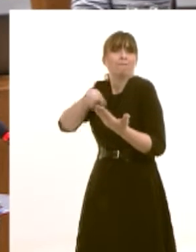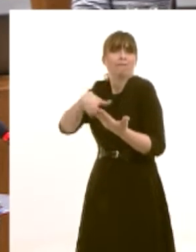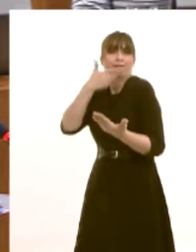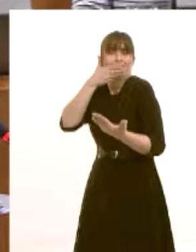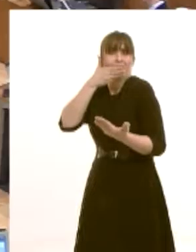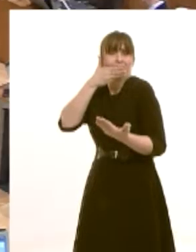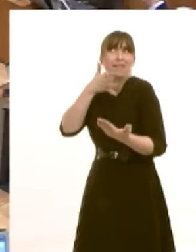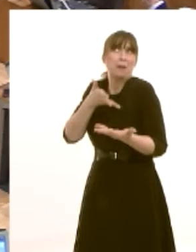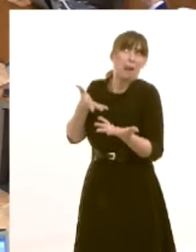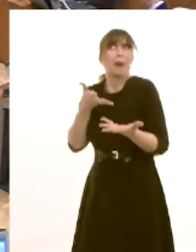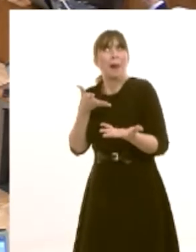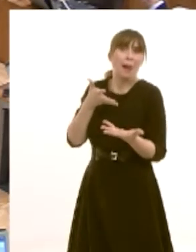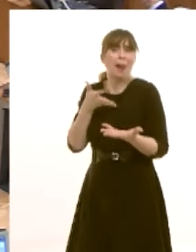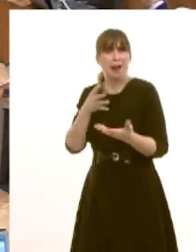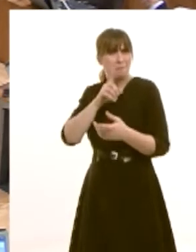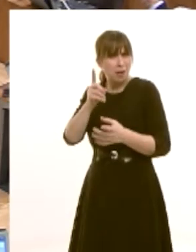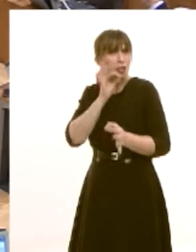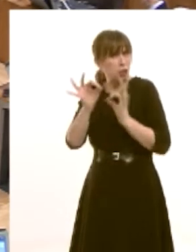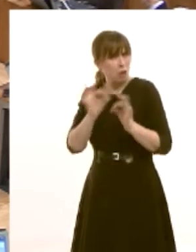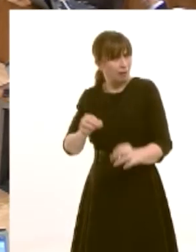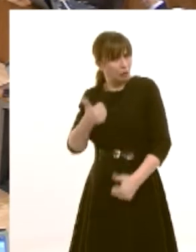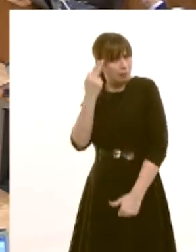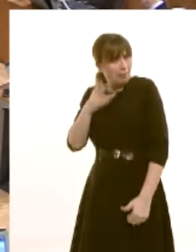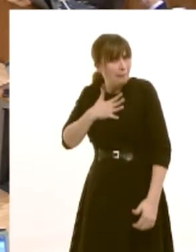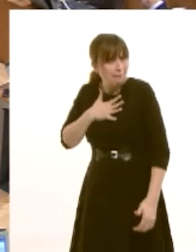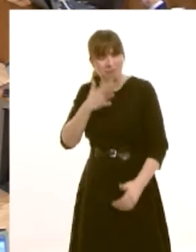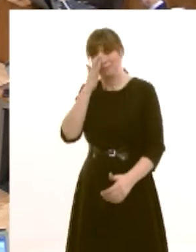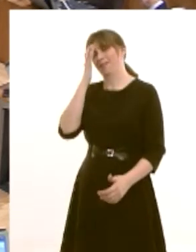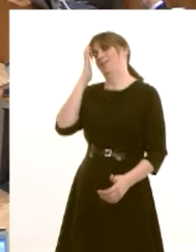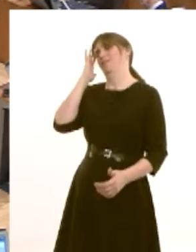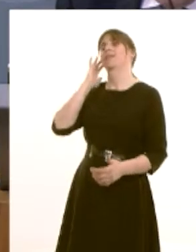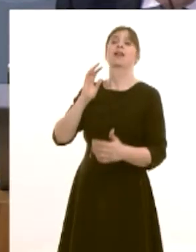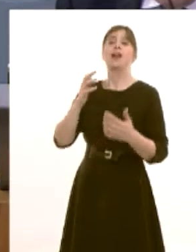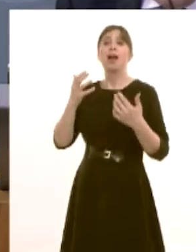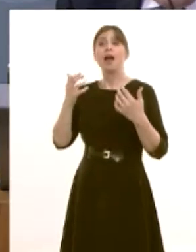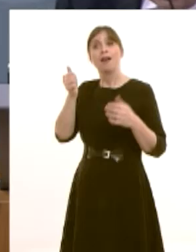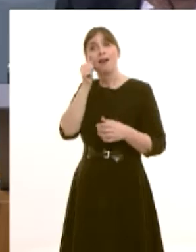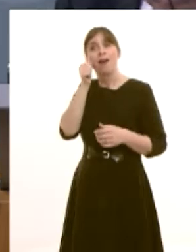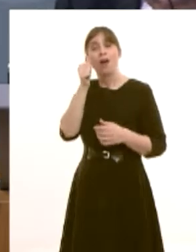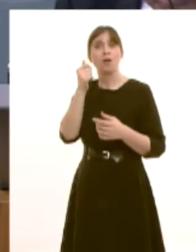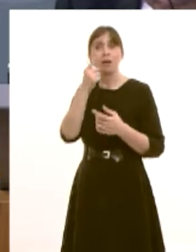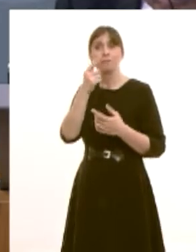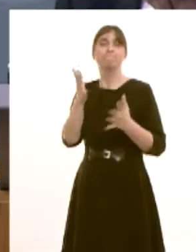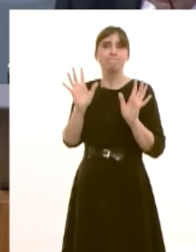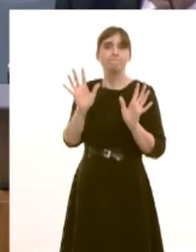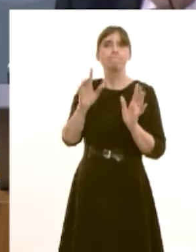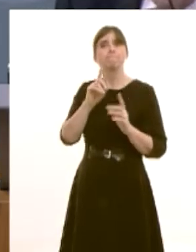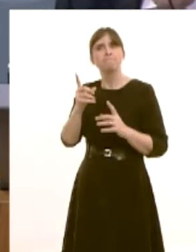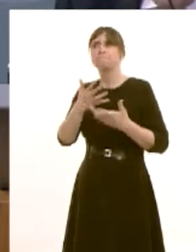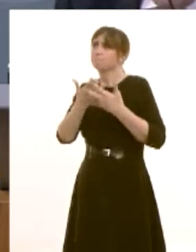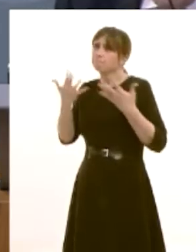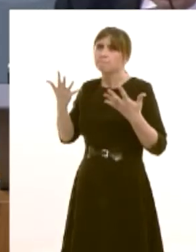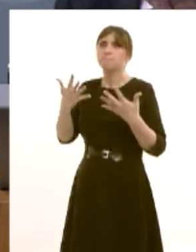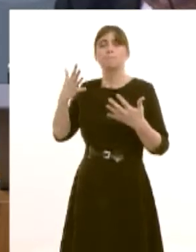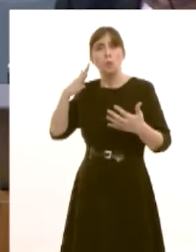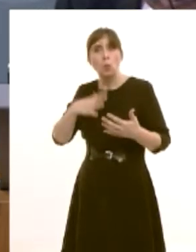reality is the reality is the first minister there are indeed those appointments are are available of course they are but the number of people who want to